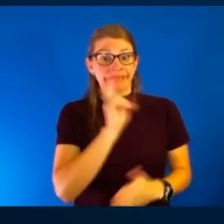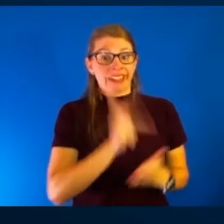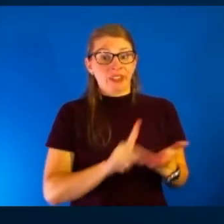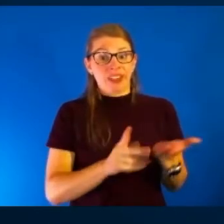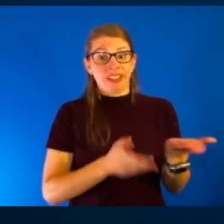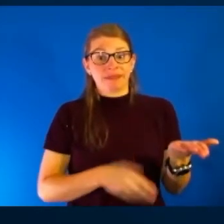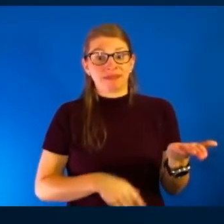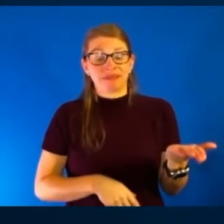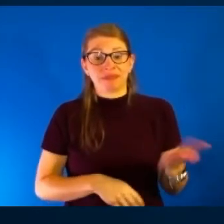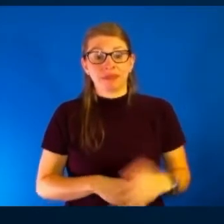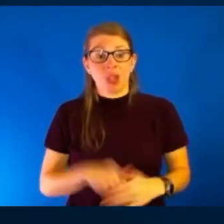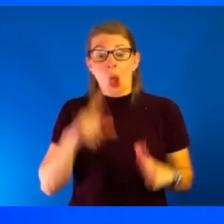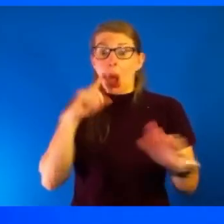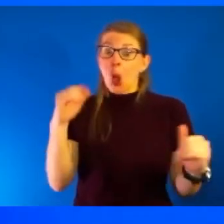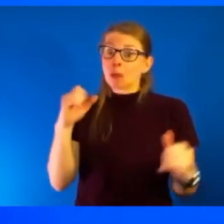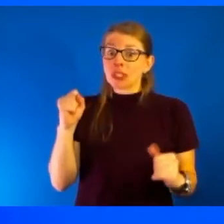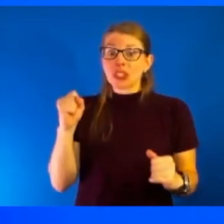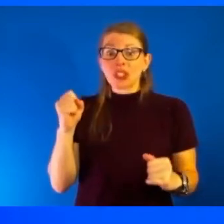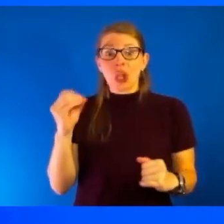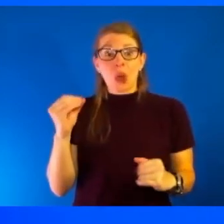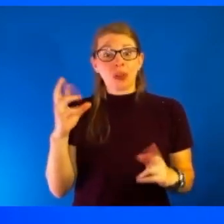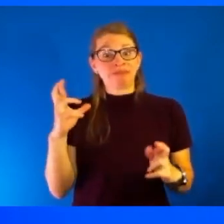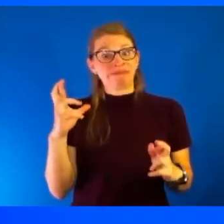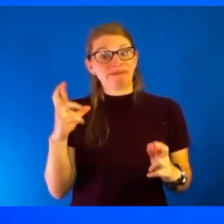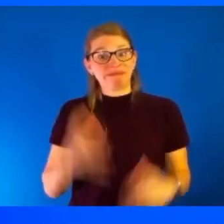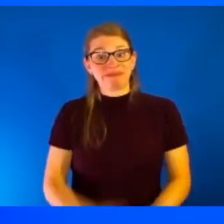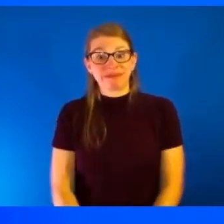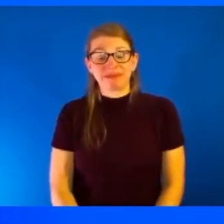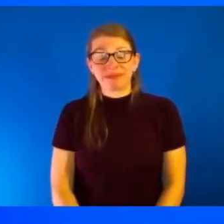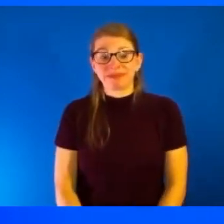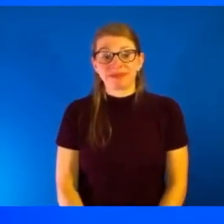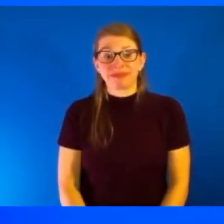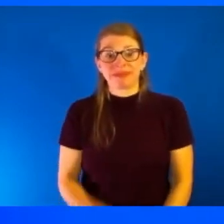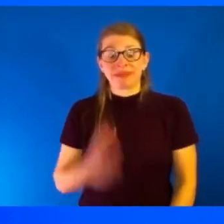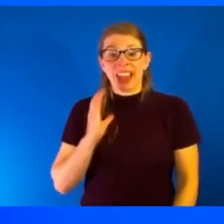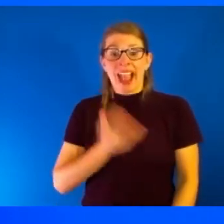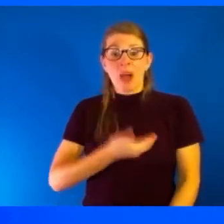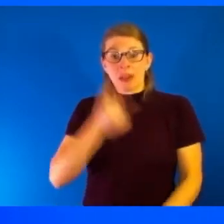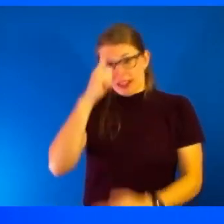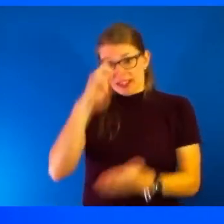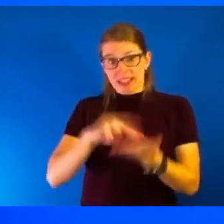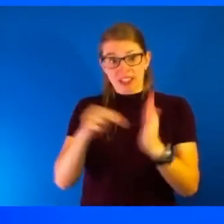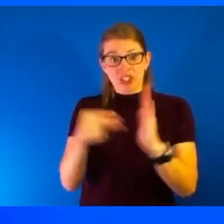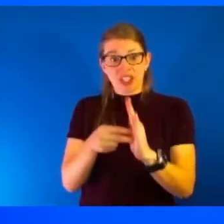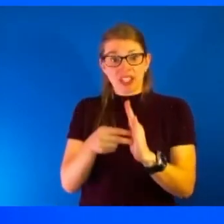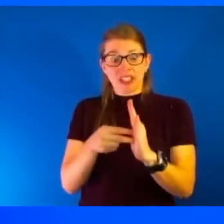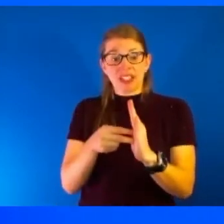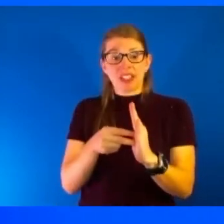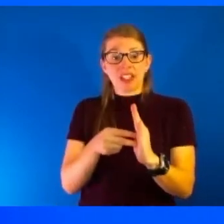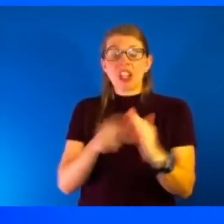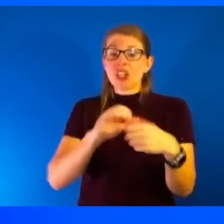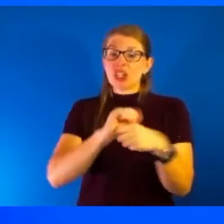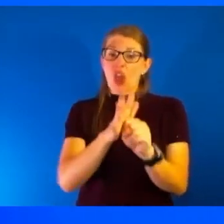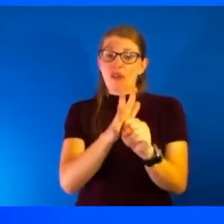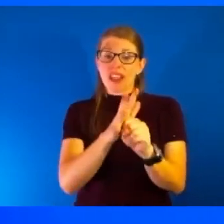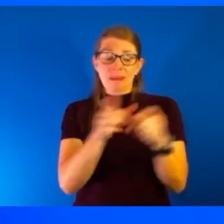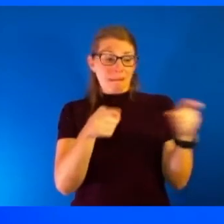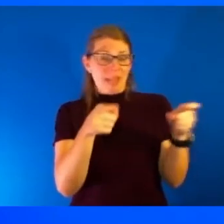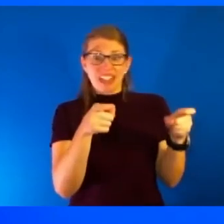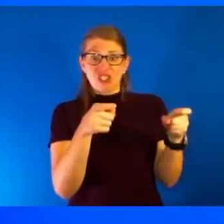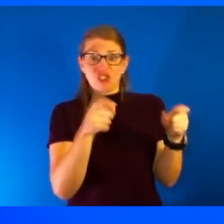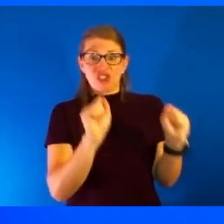Let's hope so. You know, I think our intention is to make COVID as manageable as every other,